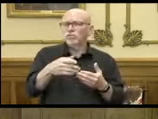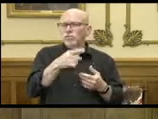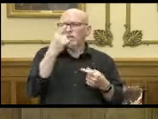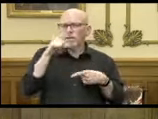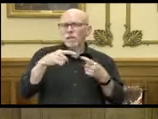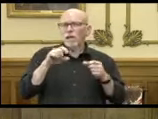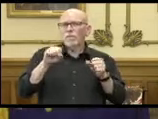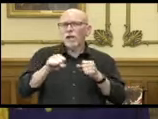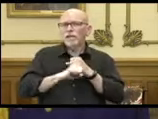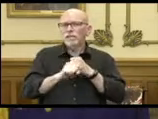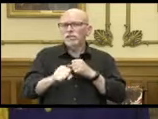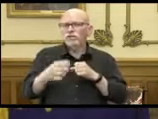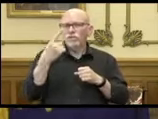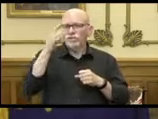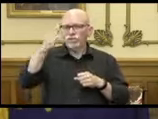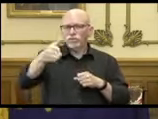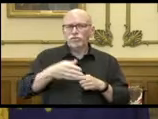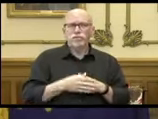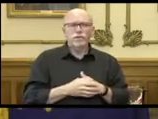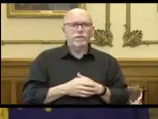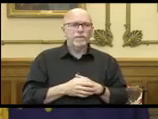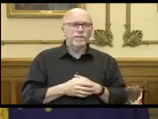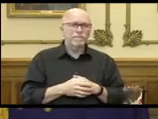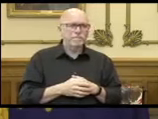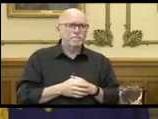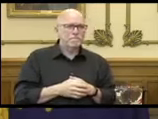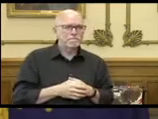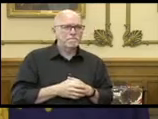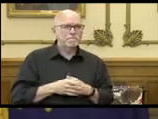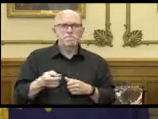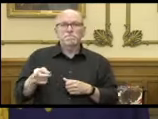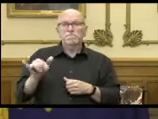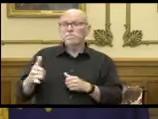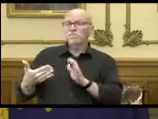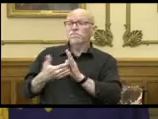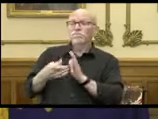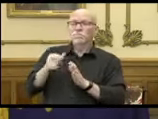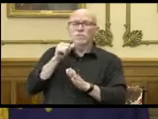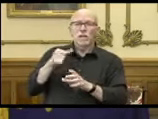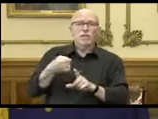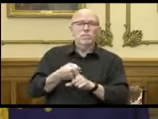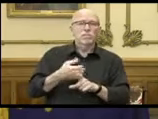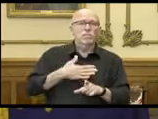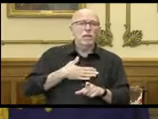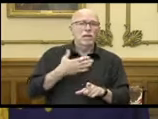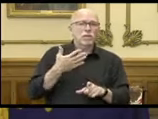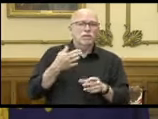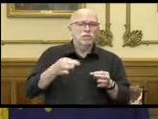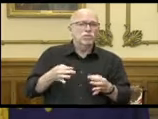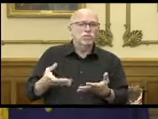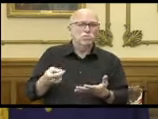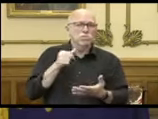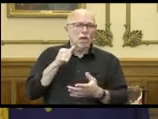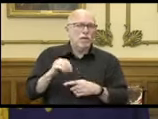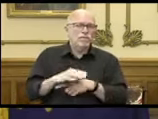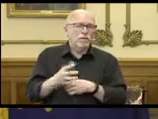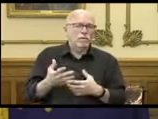about possible extensions in the future? It won't. Not to be flipped, but it just won't.